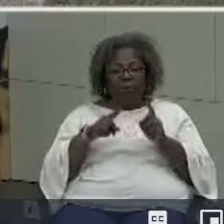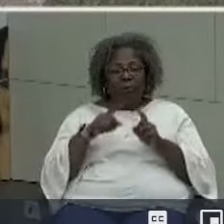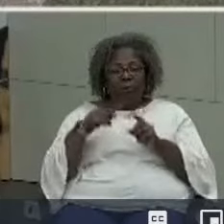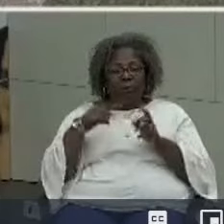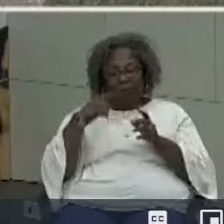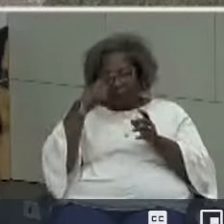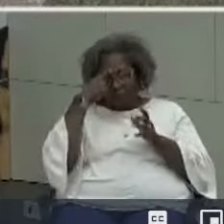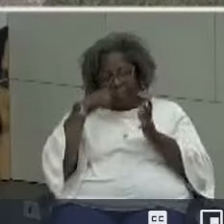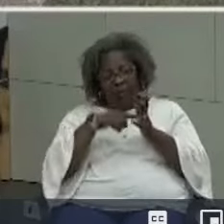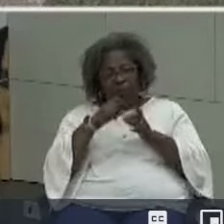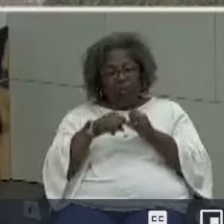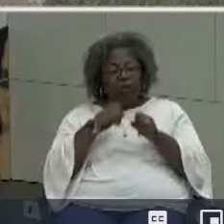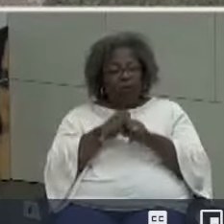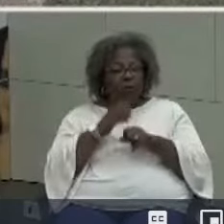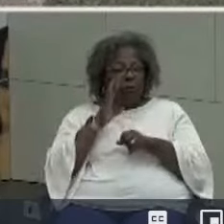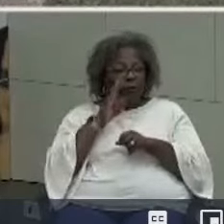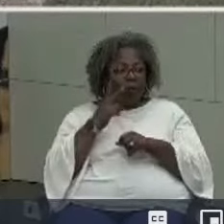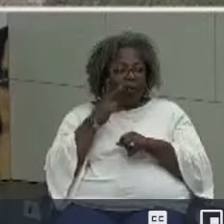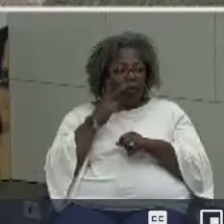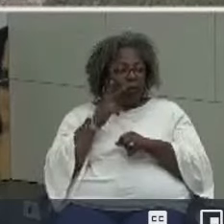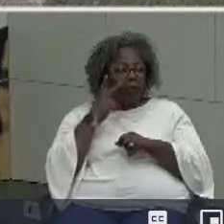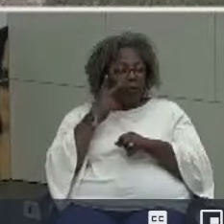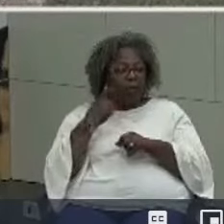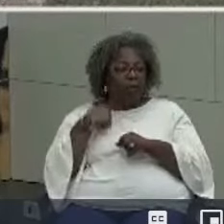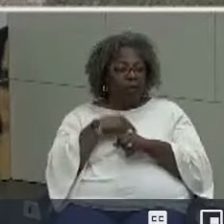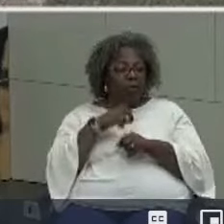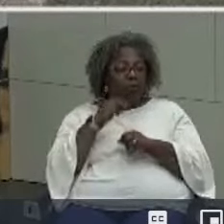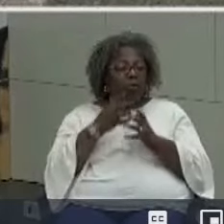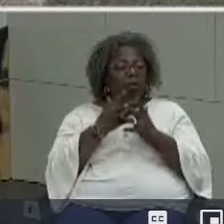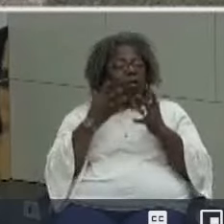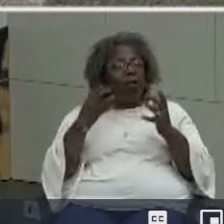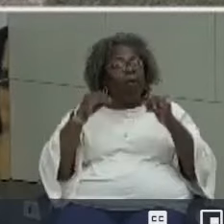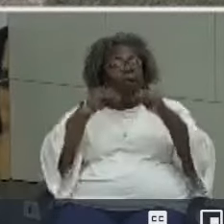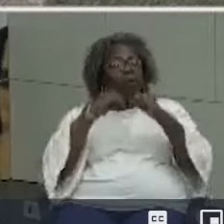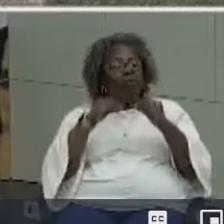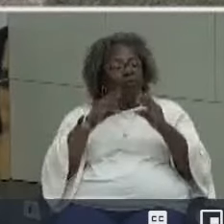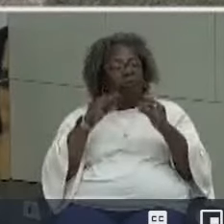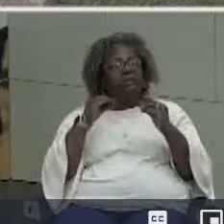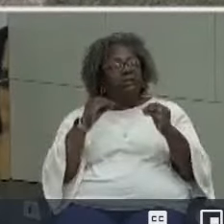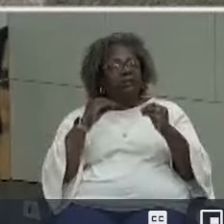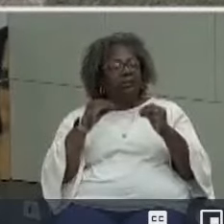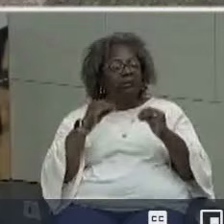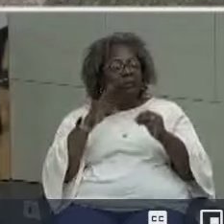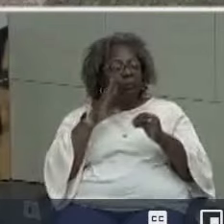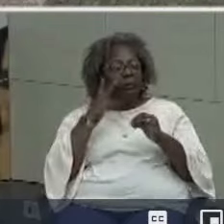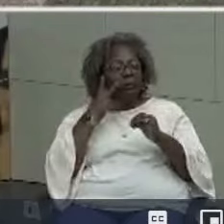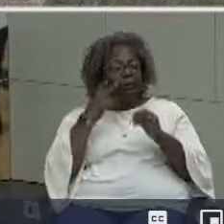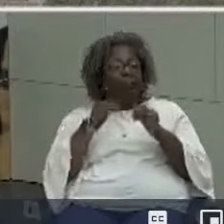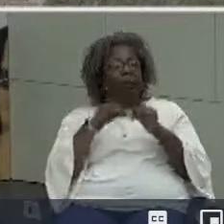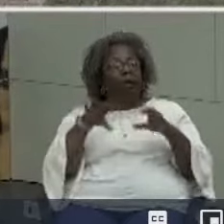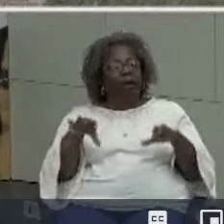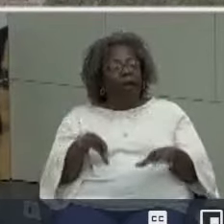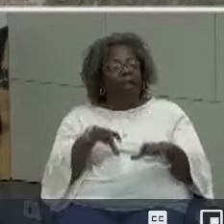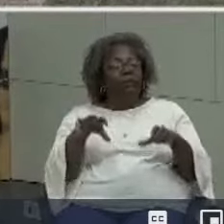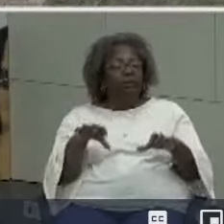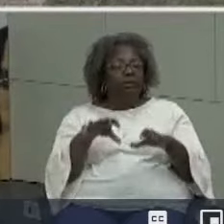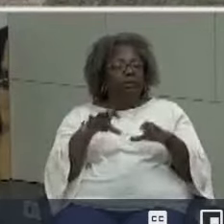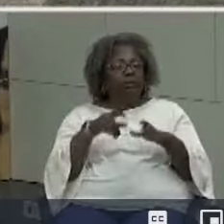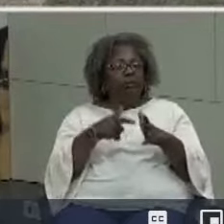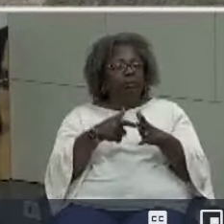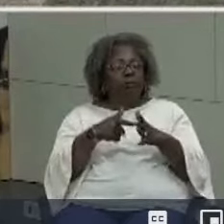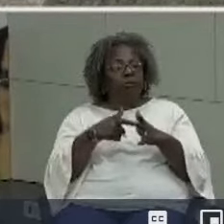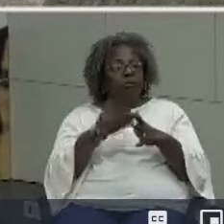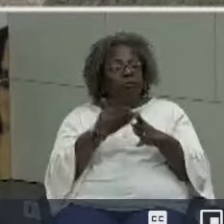you're going to see us do a lot more instructionally you see that in the action steps we're creating these resource